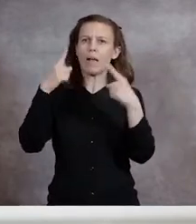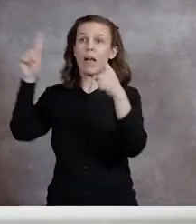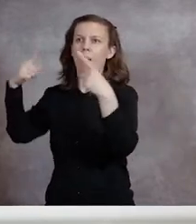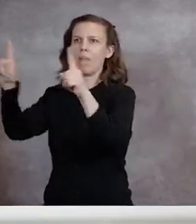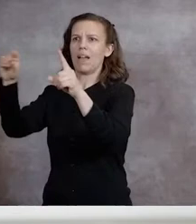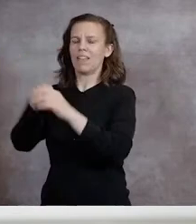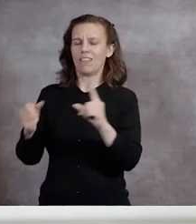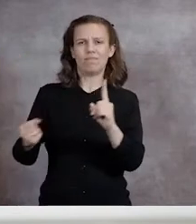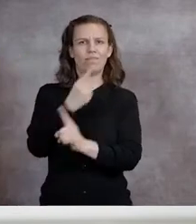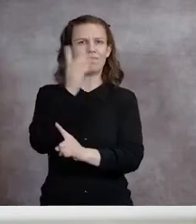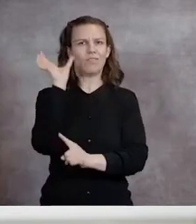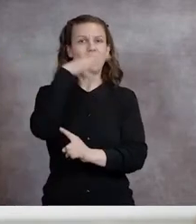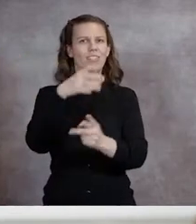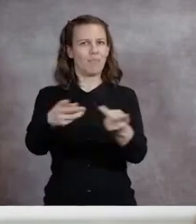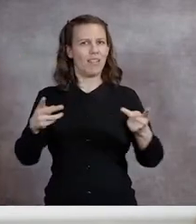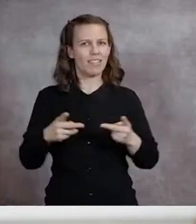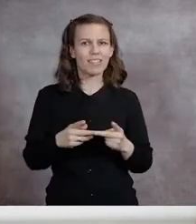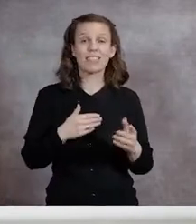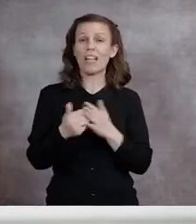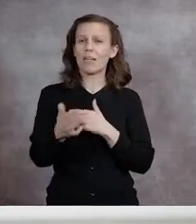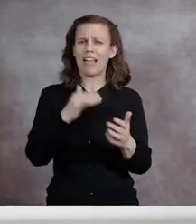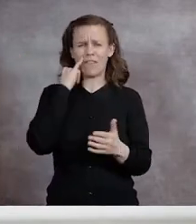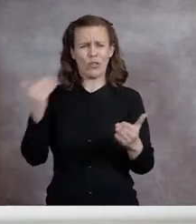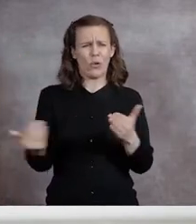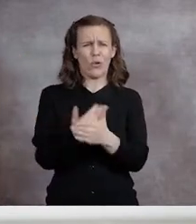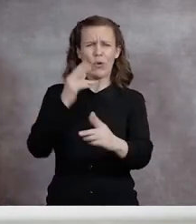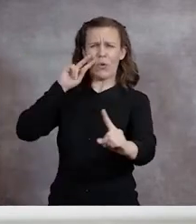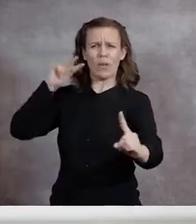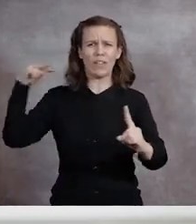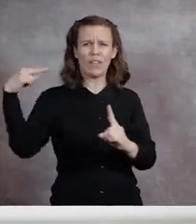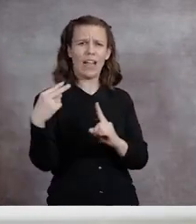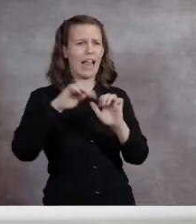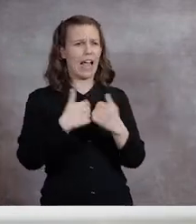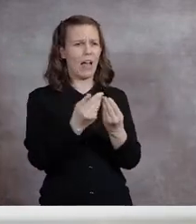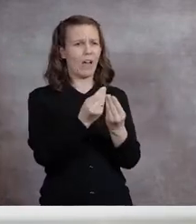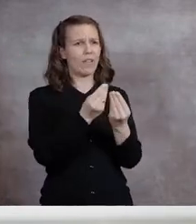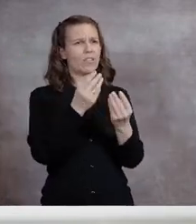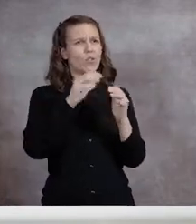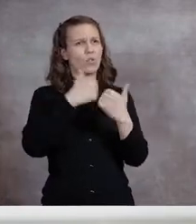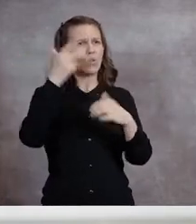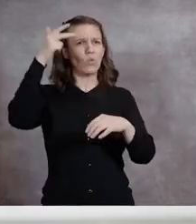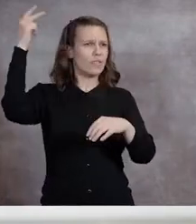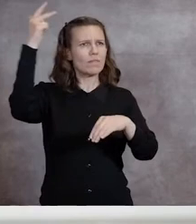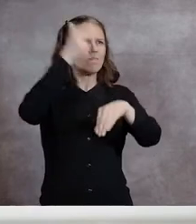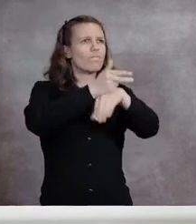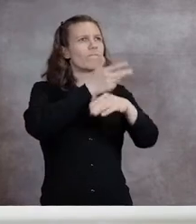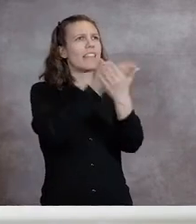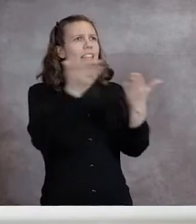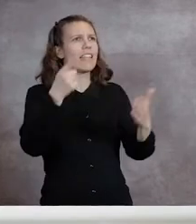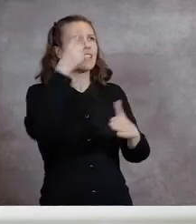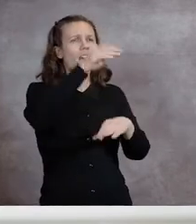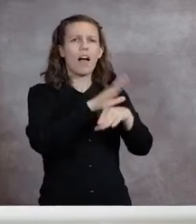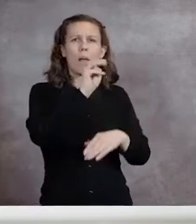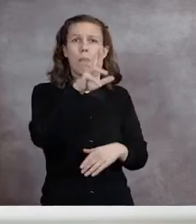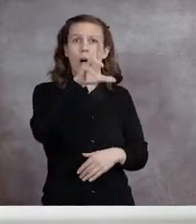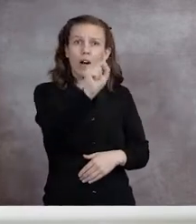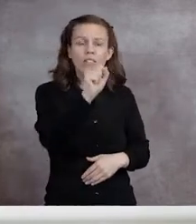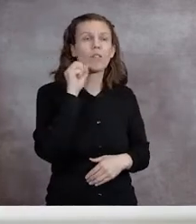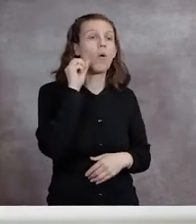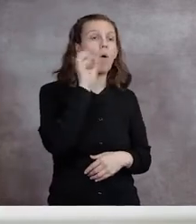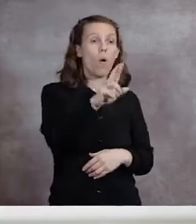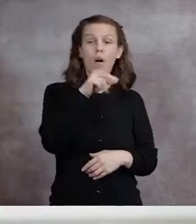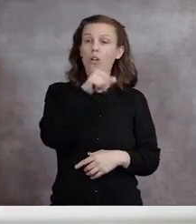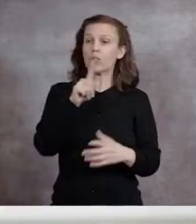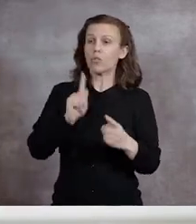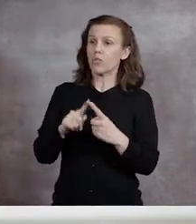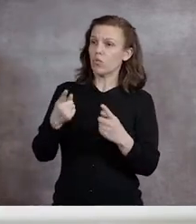unexpected places. Whether it's radical thinking about how to land payloads on Mars, or rising to meet our ambitious